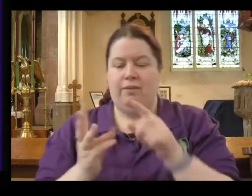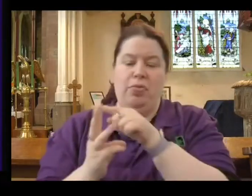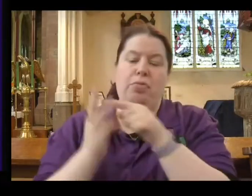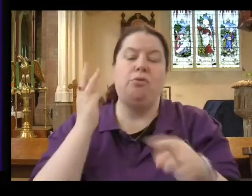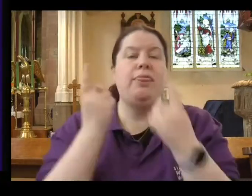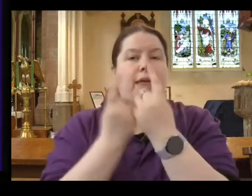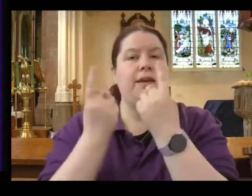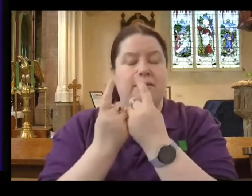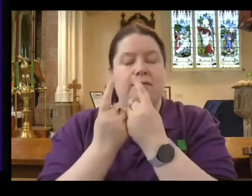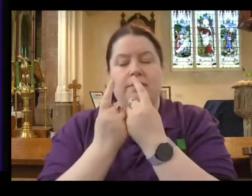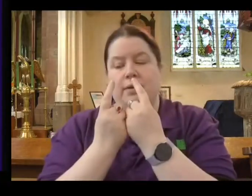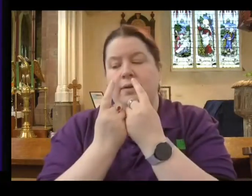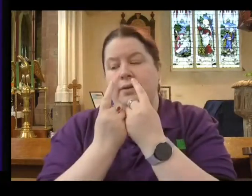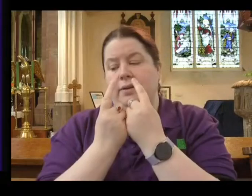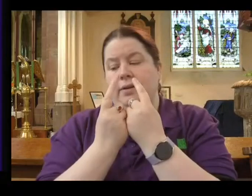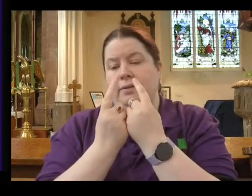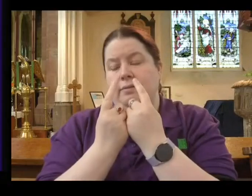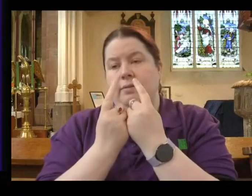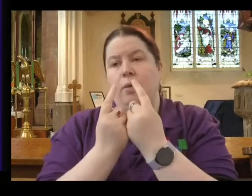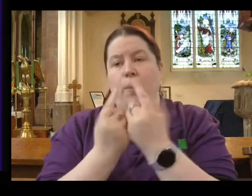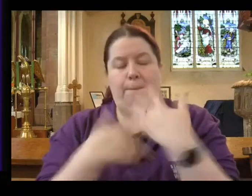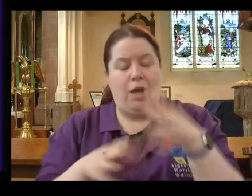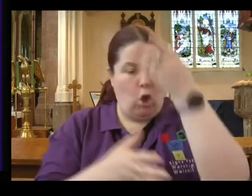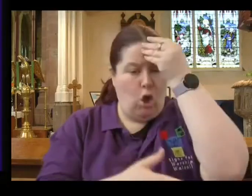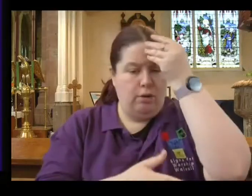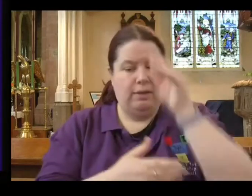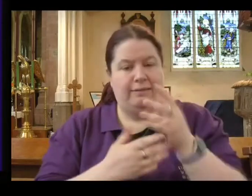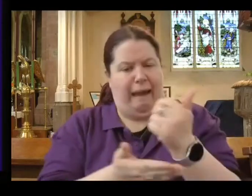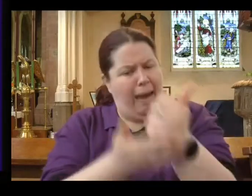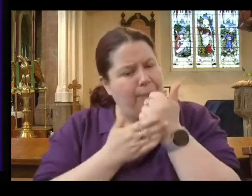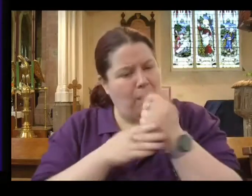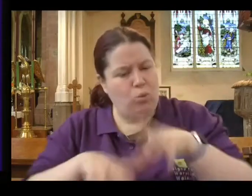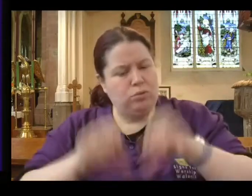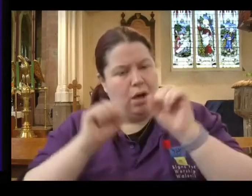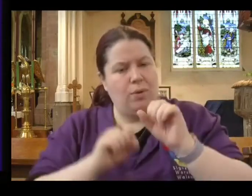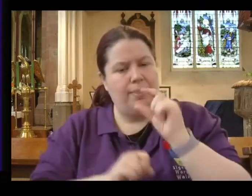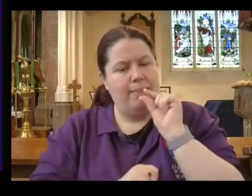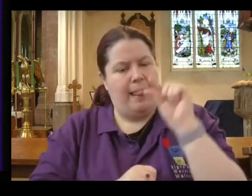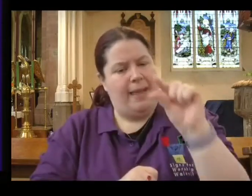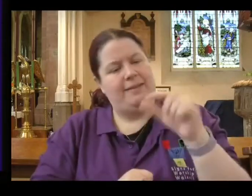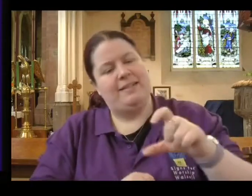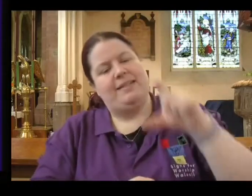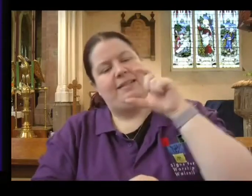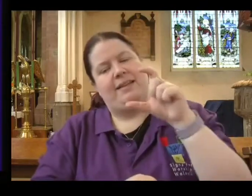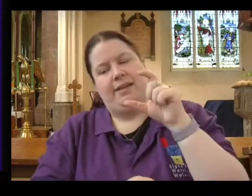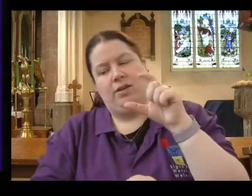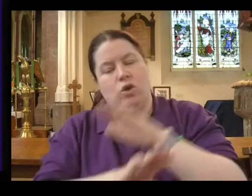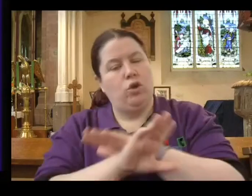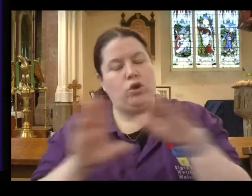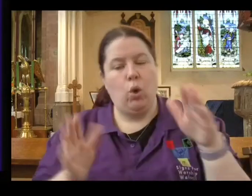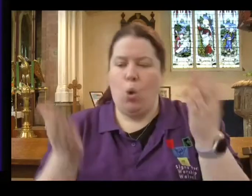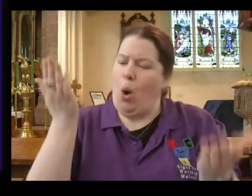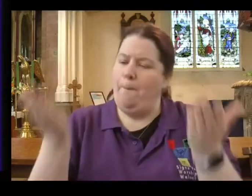and to help you remember them, they all begin with the letter C, because I'm nice like that. Firstly, we need to make sure we don't compromise.